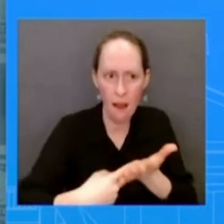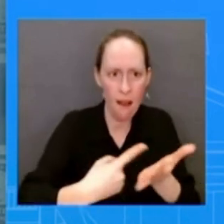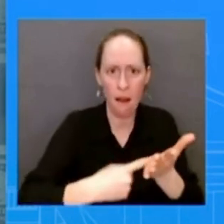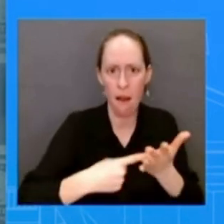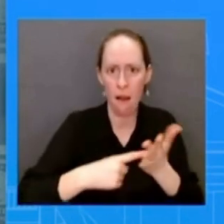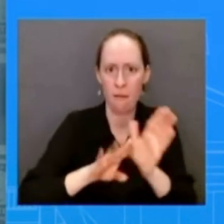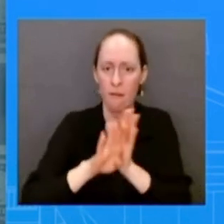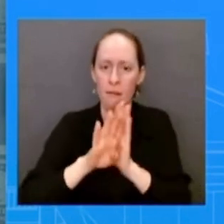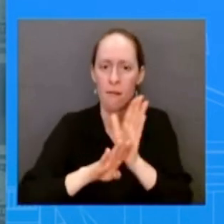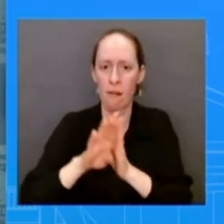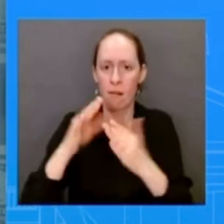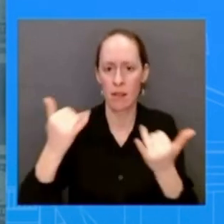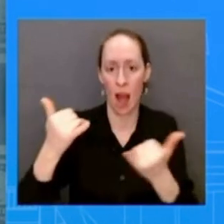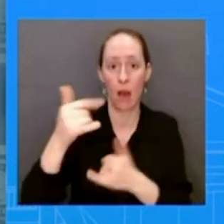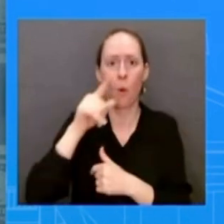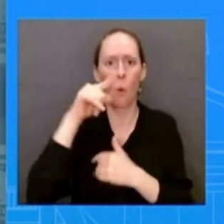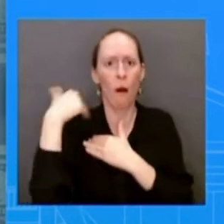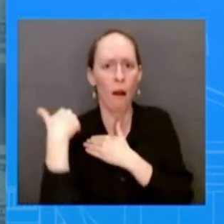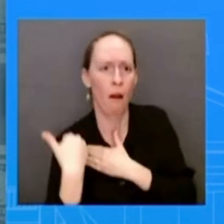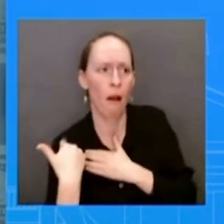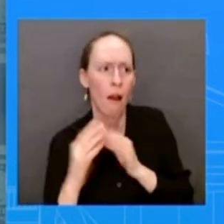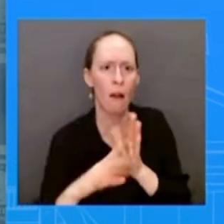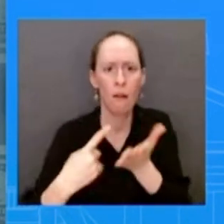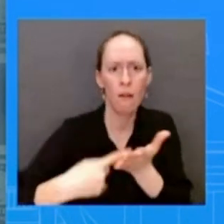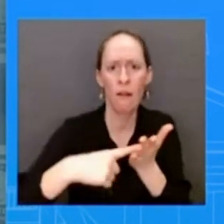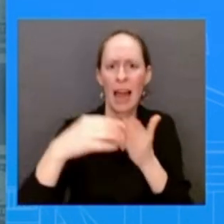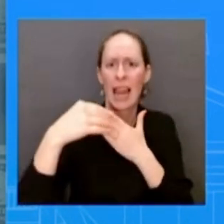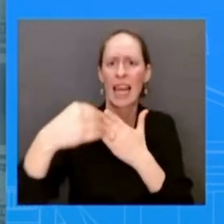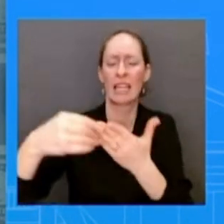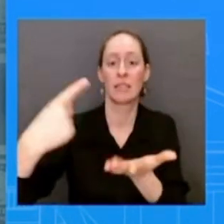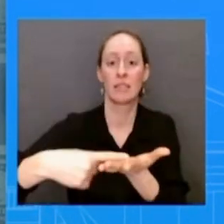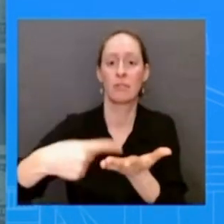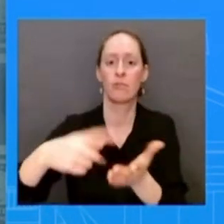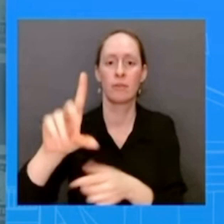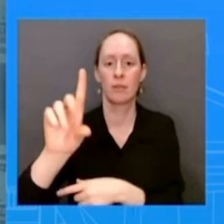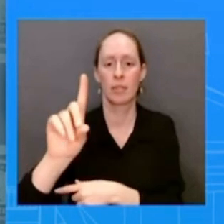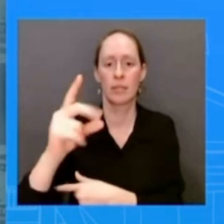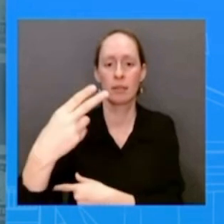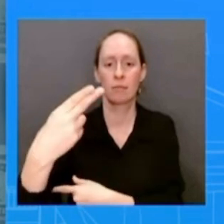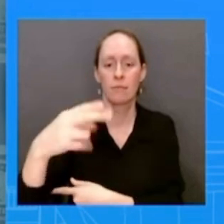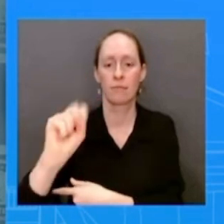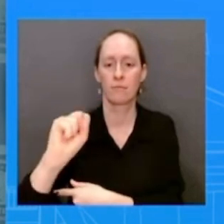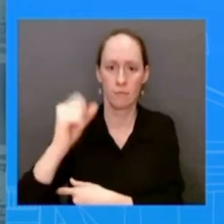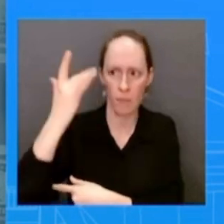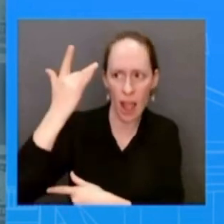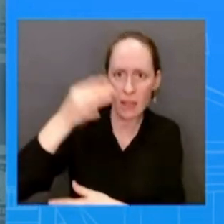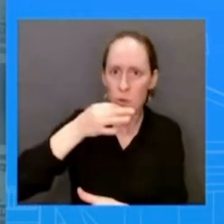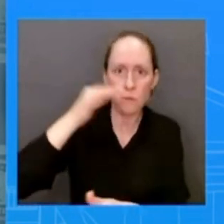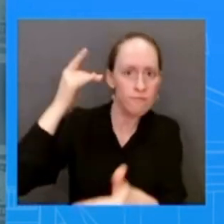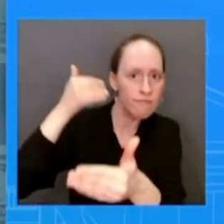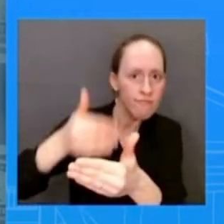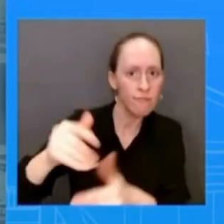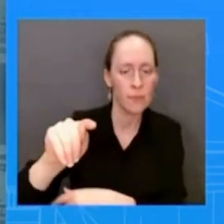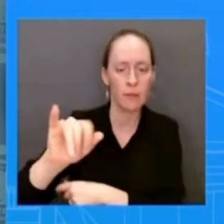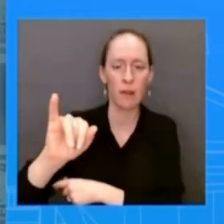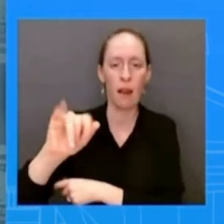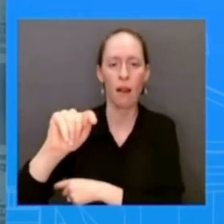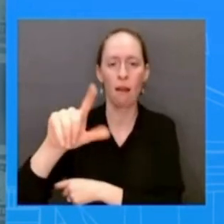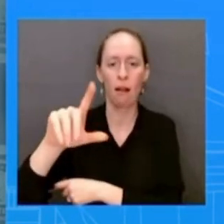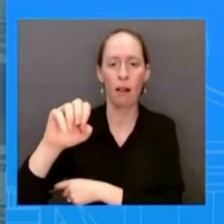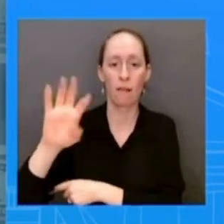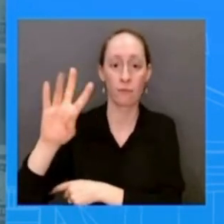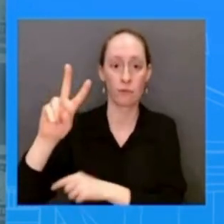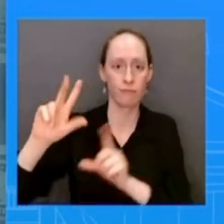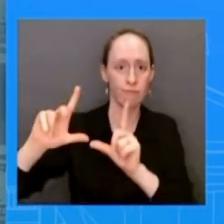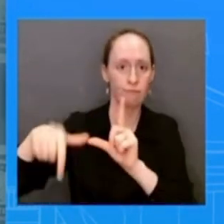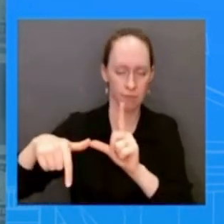of on this on how to move forward once title 42 is lifted we're going to let them do that process and do that work but the